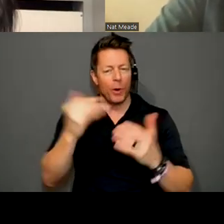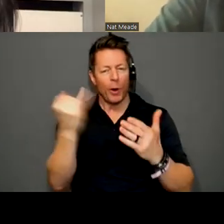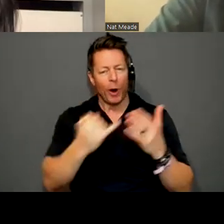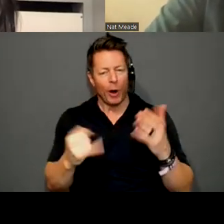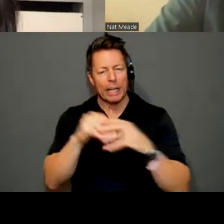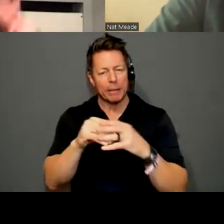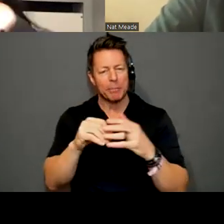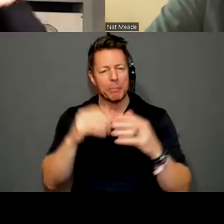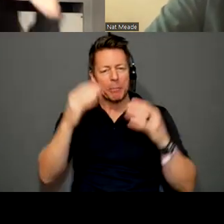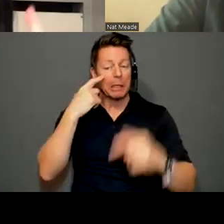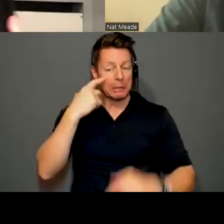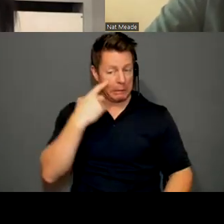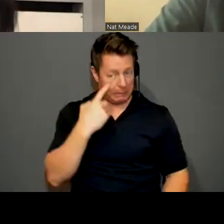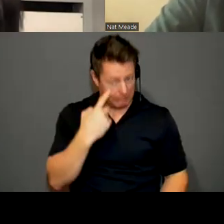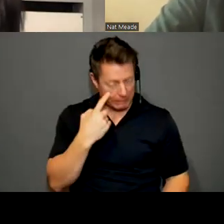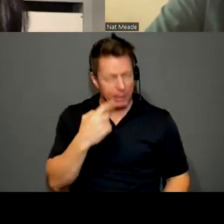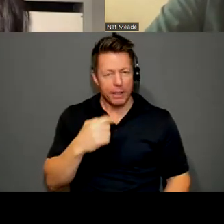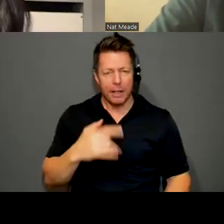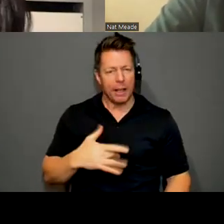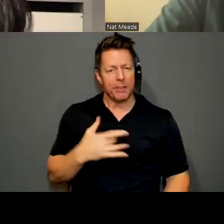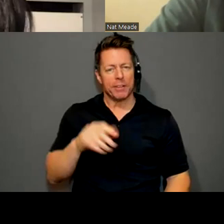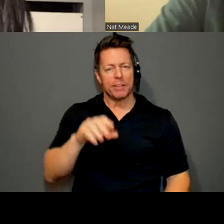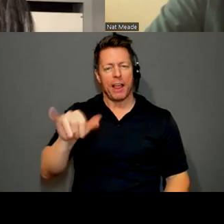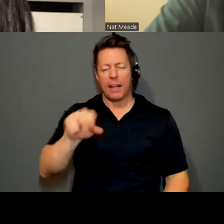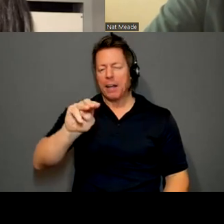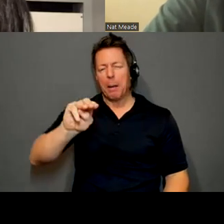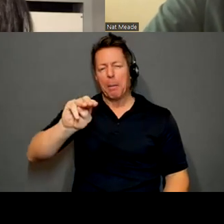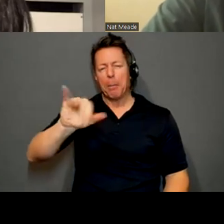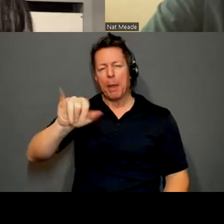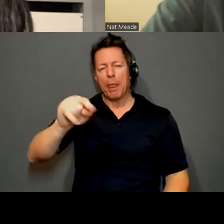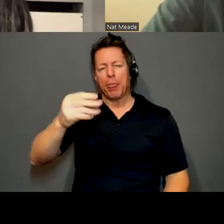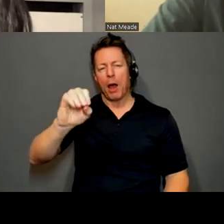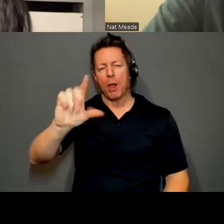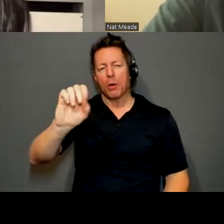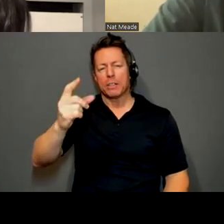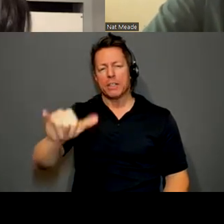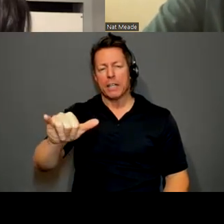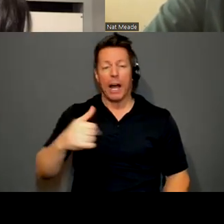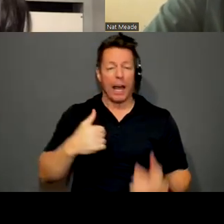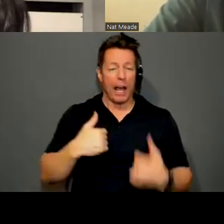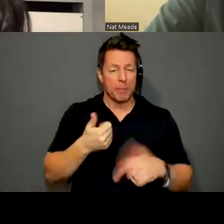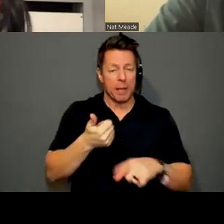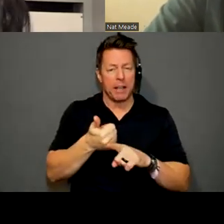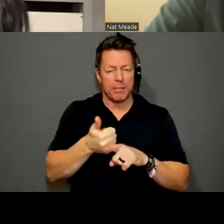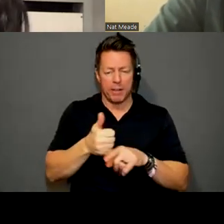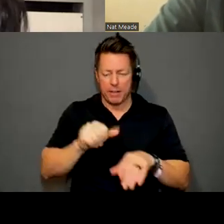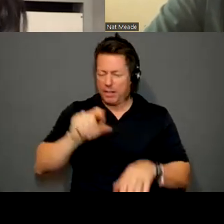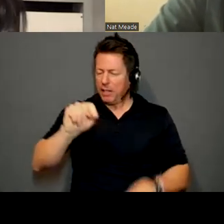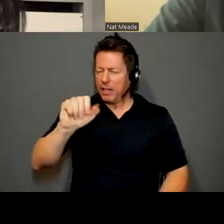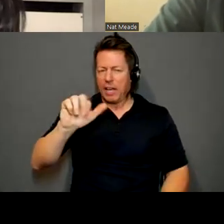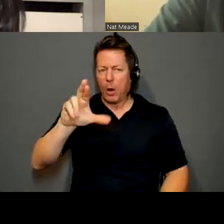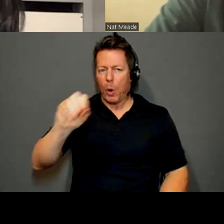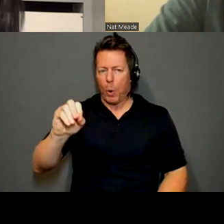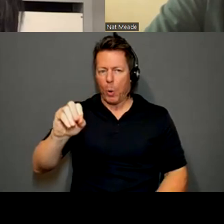truly feels like a mythology on its own. And I have a tarot practice. But one of my favorite things about